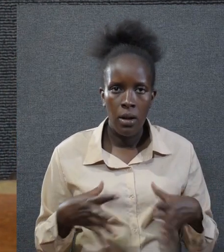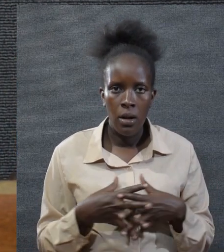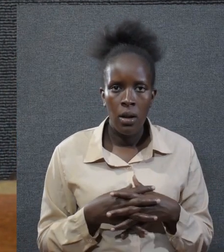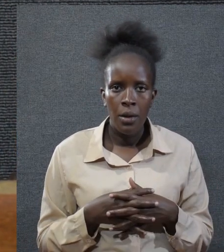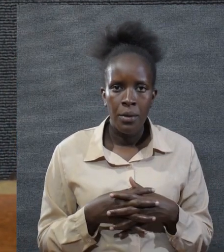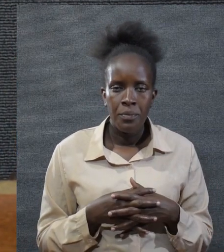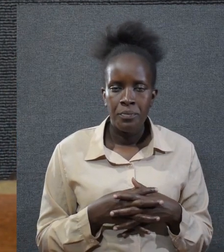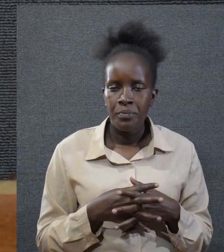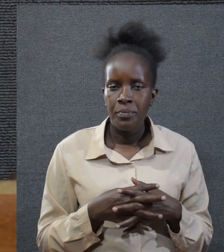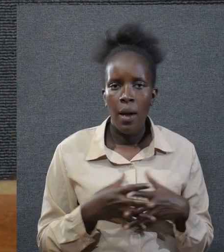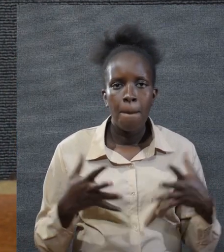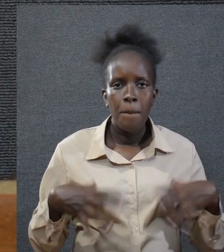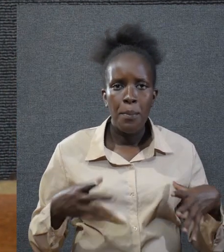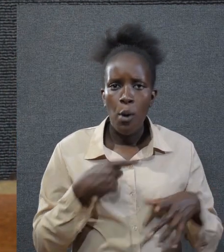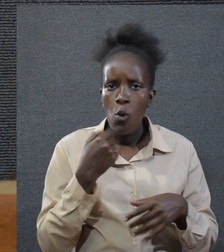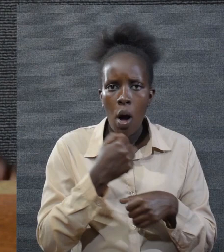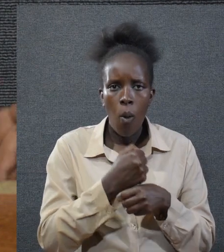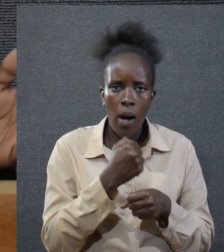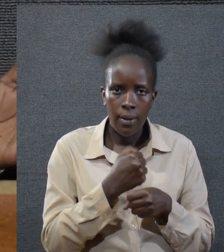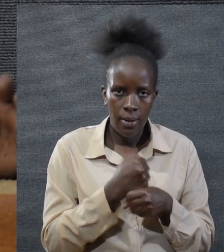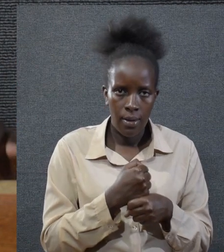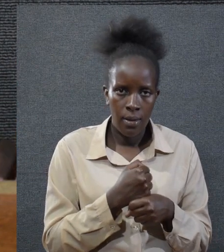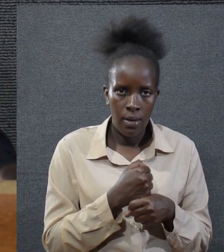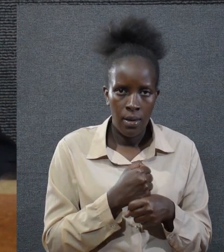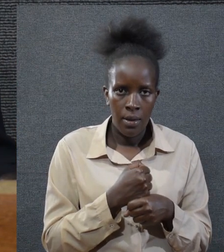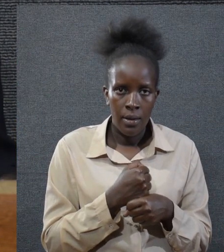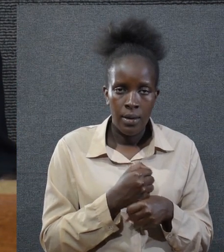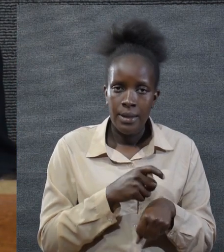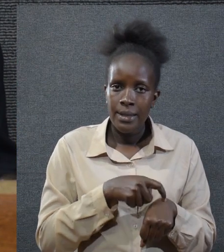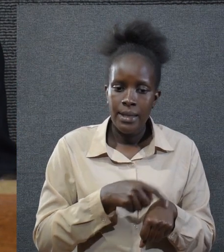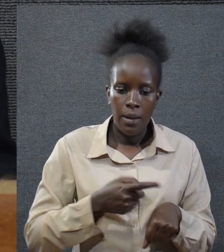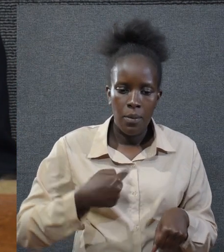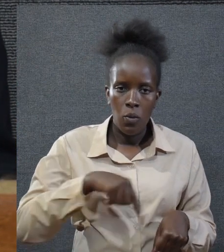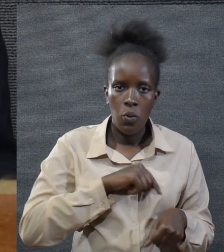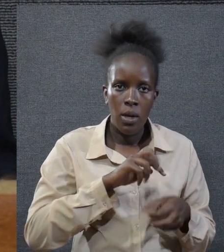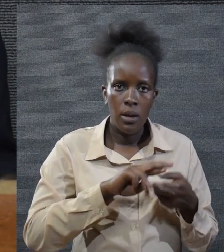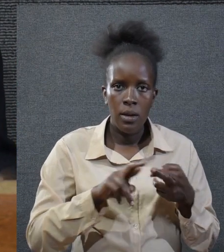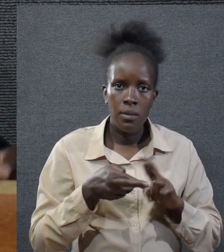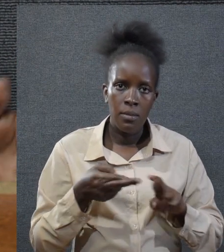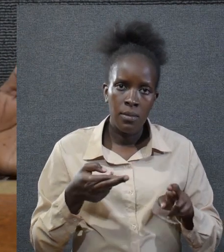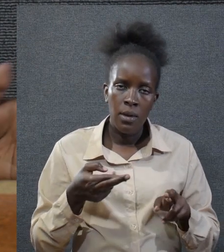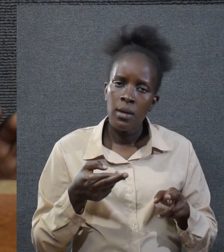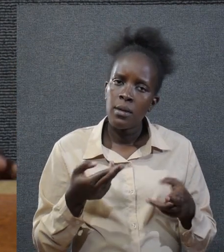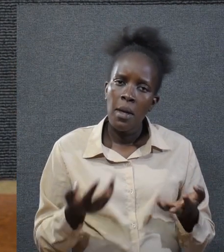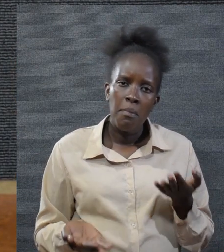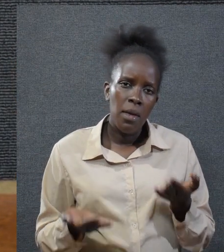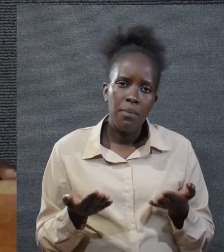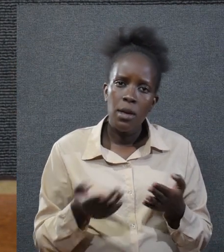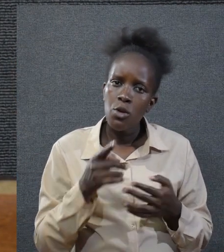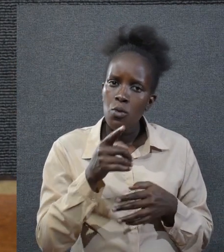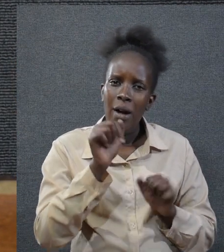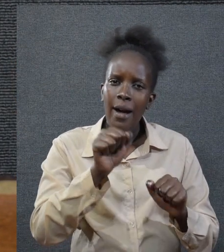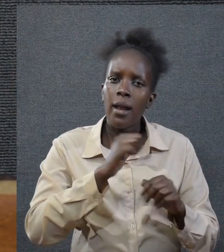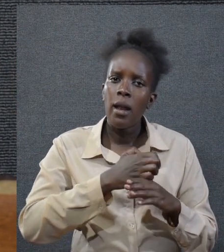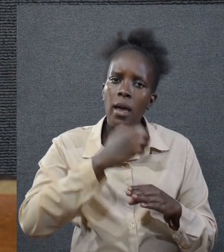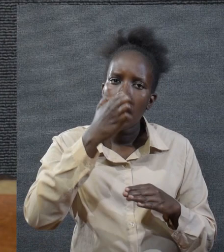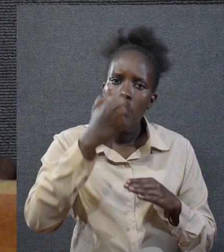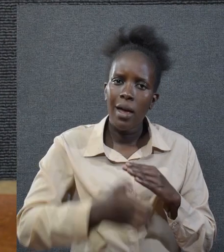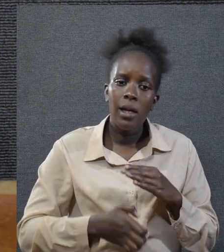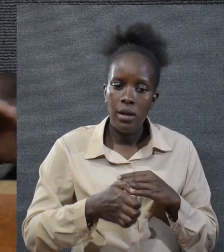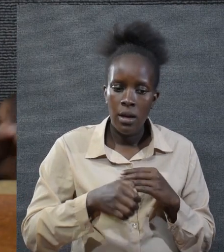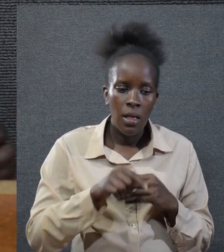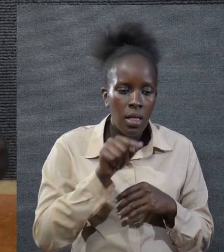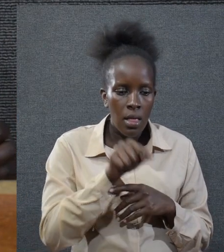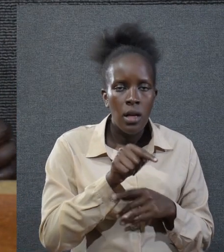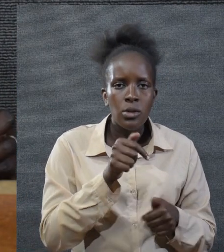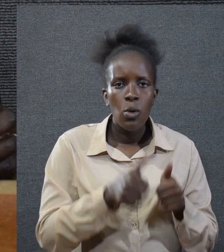people for us people who are working when you are repenting to me mean that